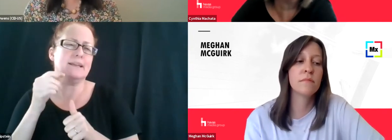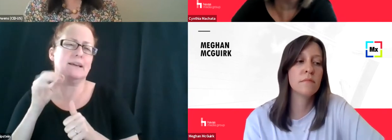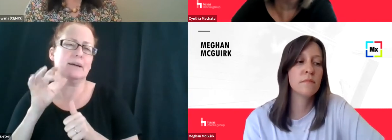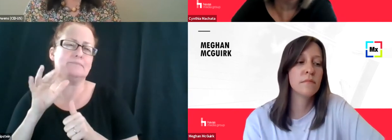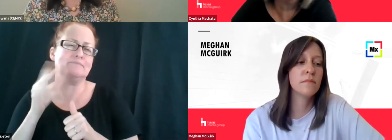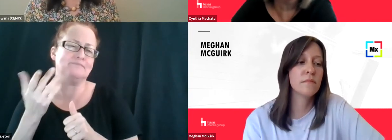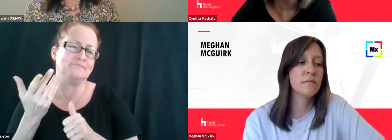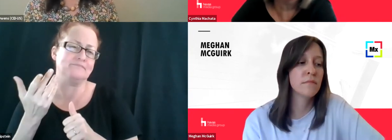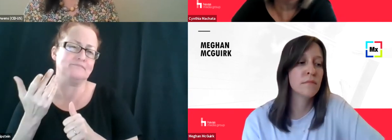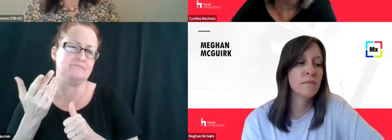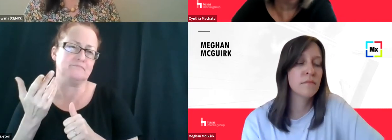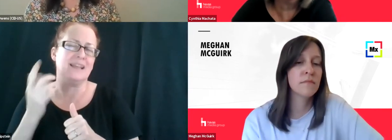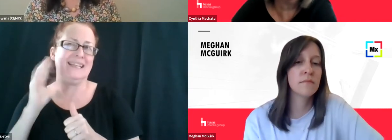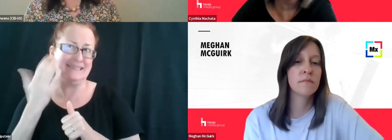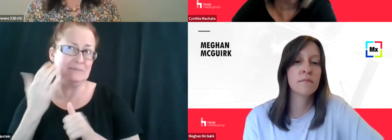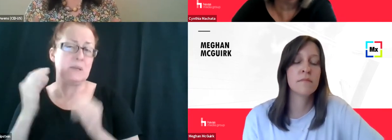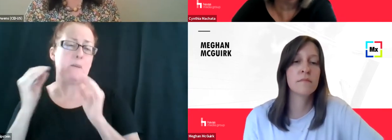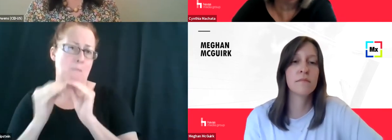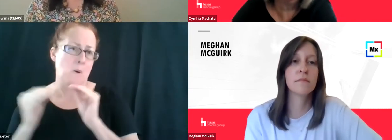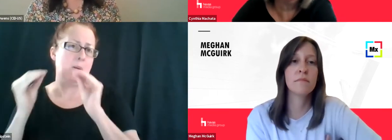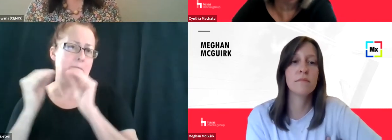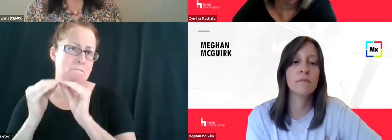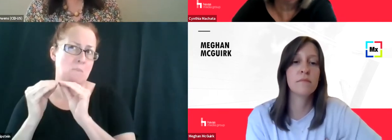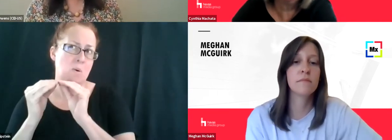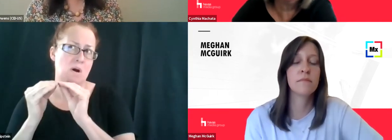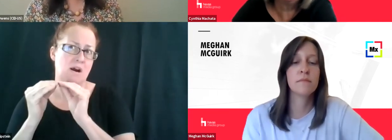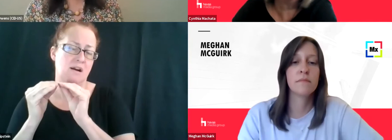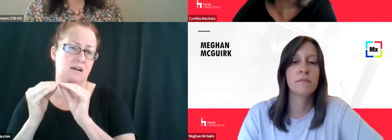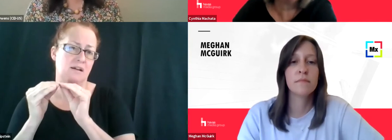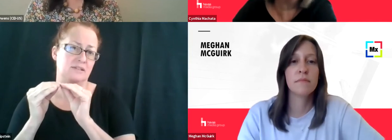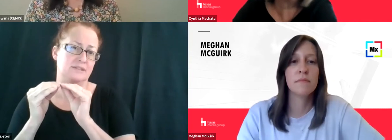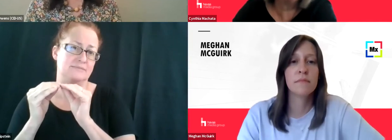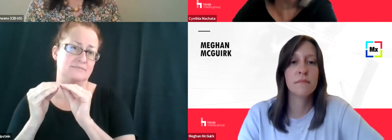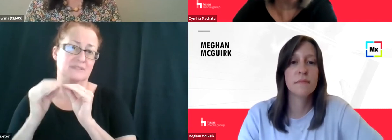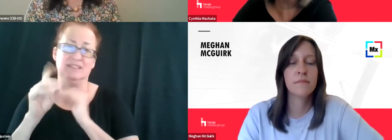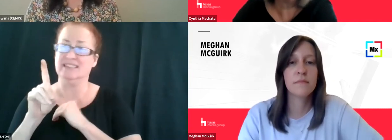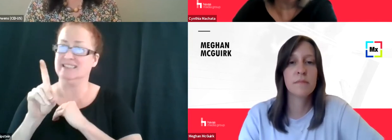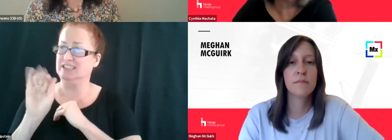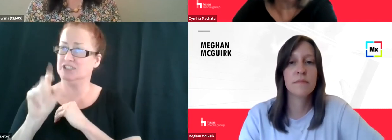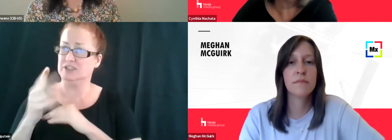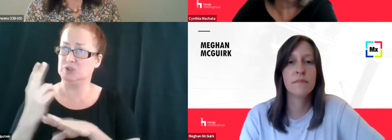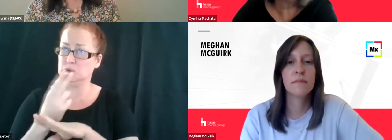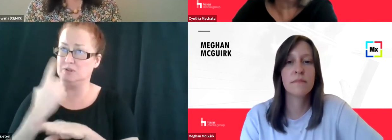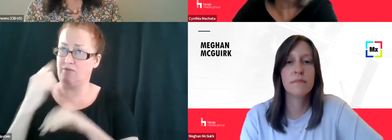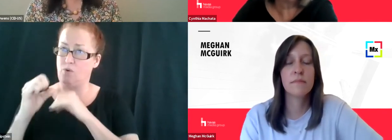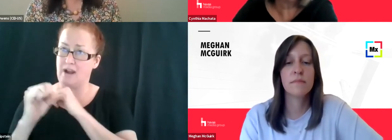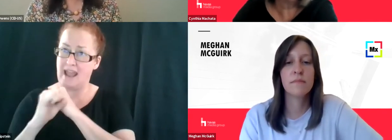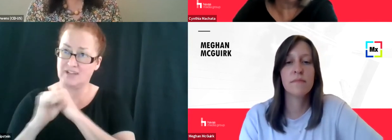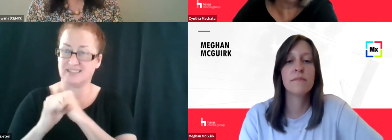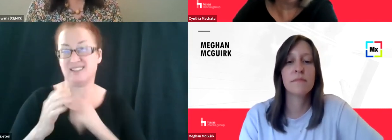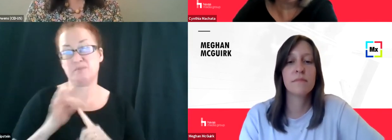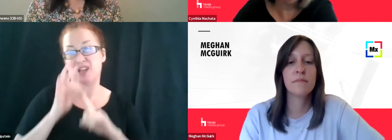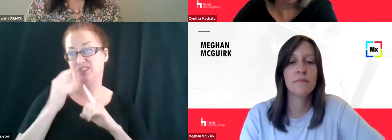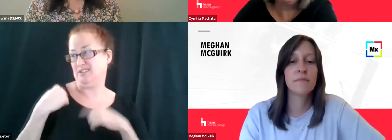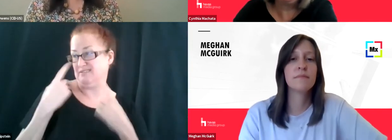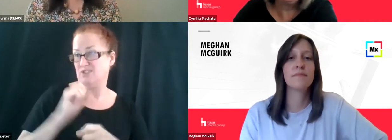It seems like more and more, especially during a year of a pandemic that digital was, was it and television that's